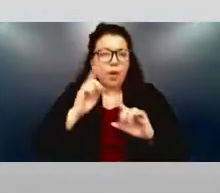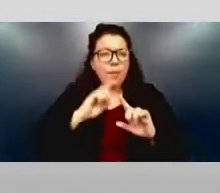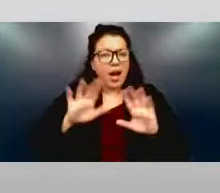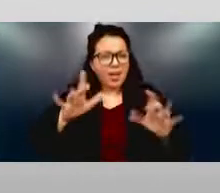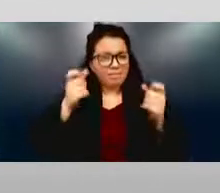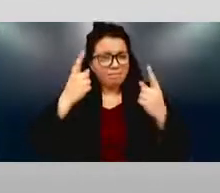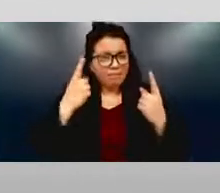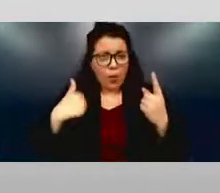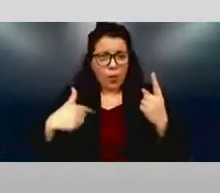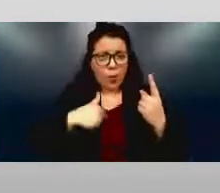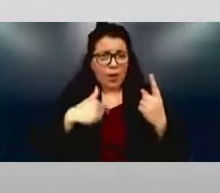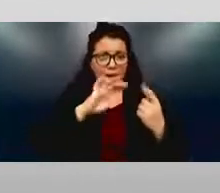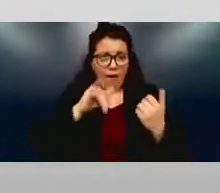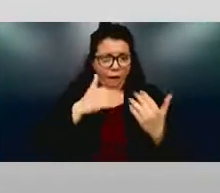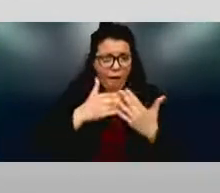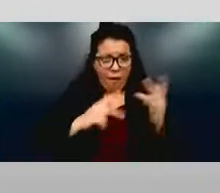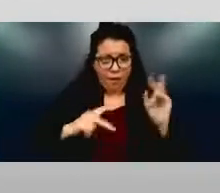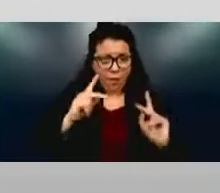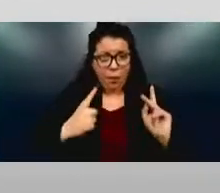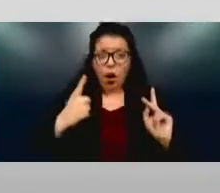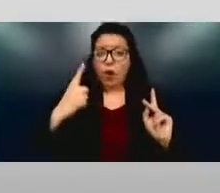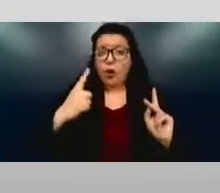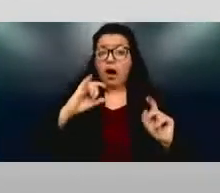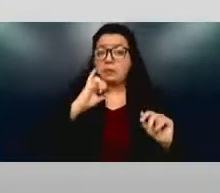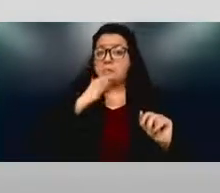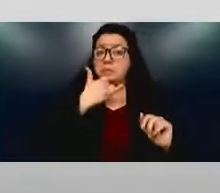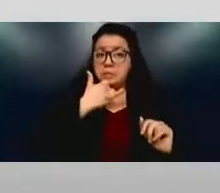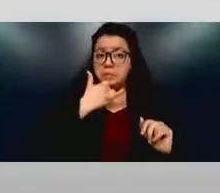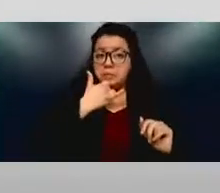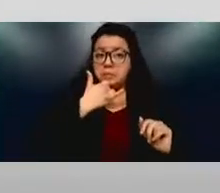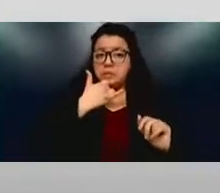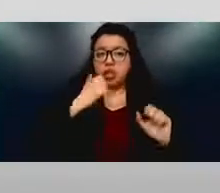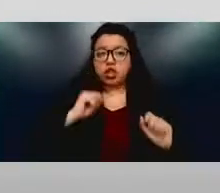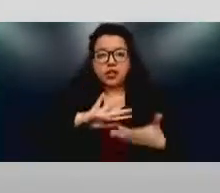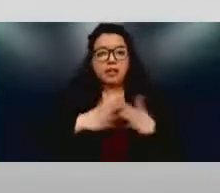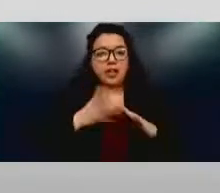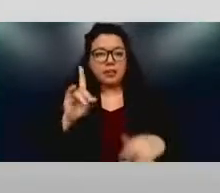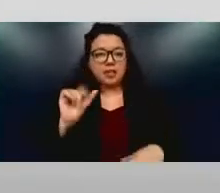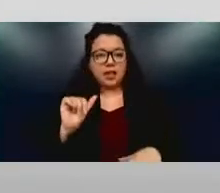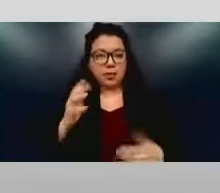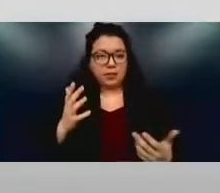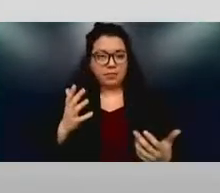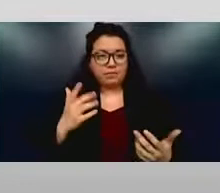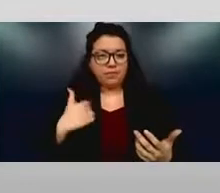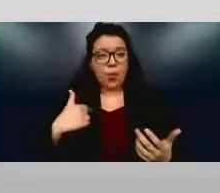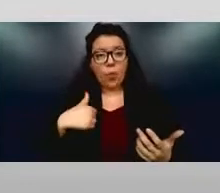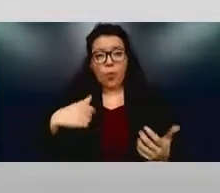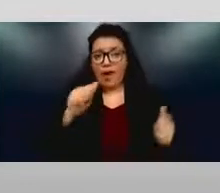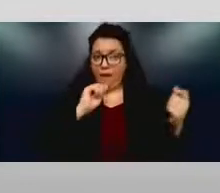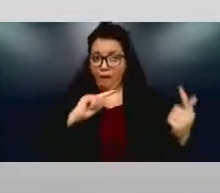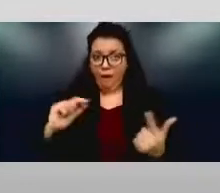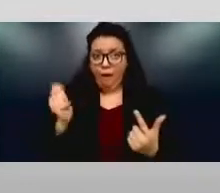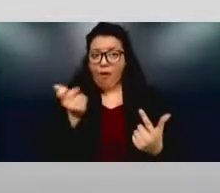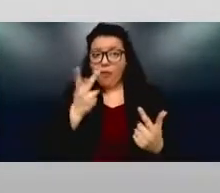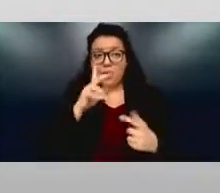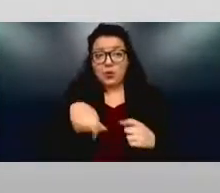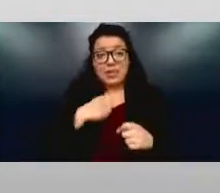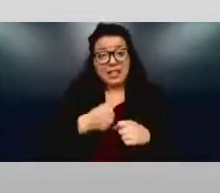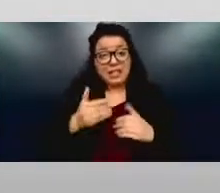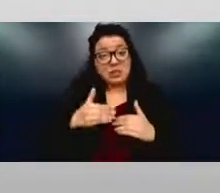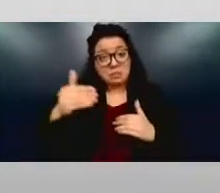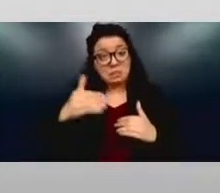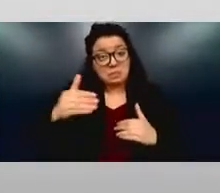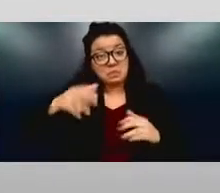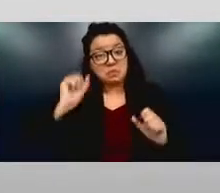you are, a few years away, you know, as you start aging from being disabled, and having those